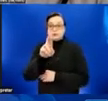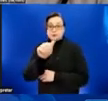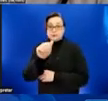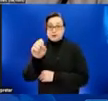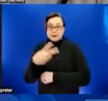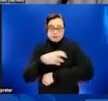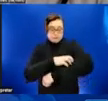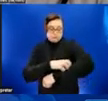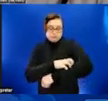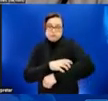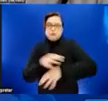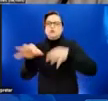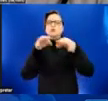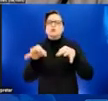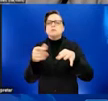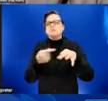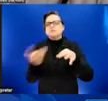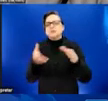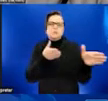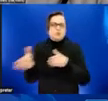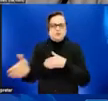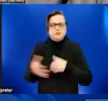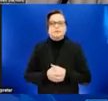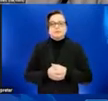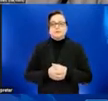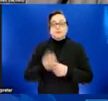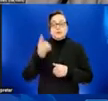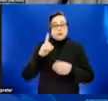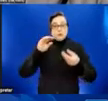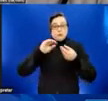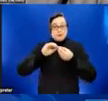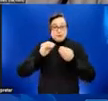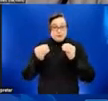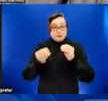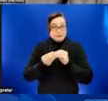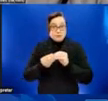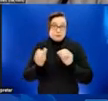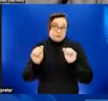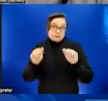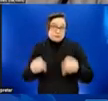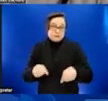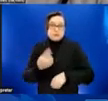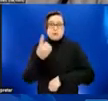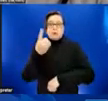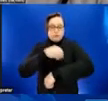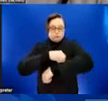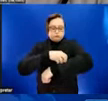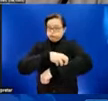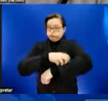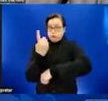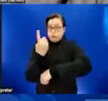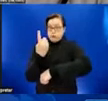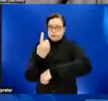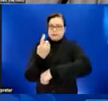described in several ways. In terms of numbers, the rash with monkeypox can be anywhere from one single skin lesion, several